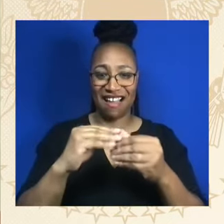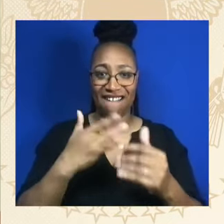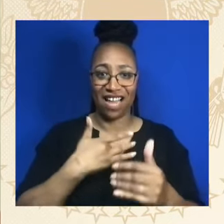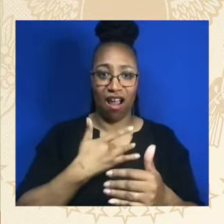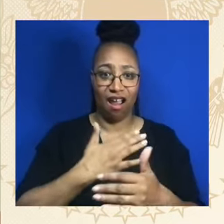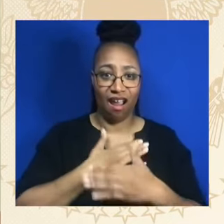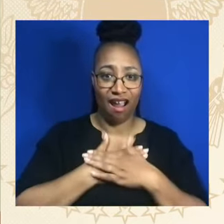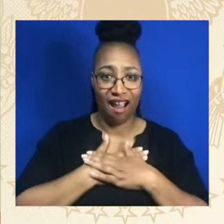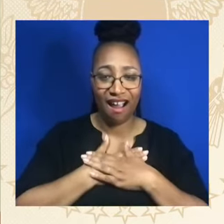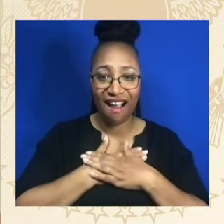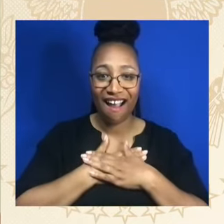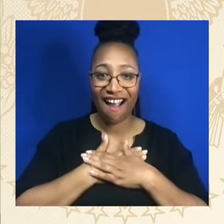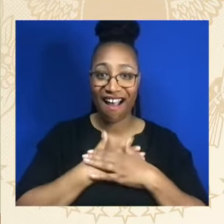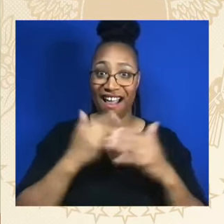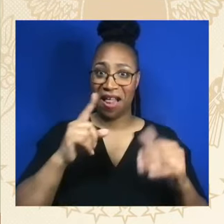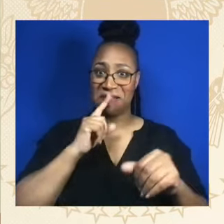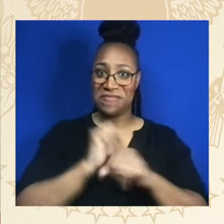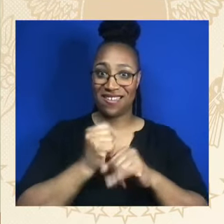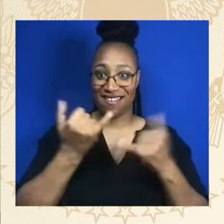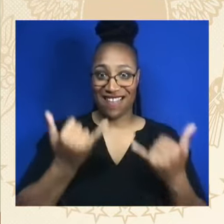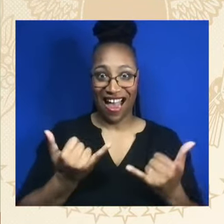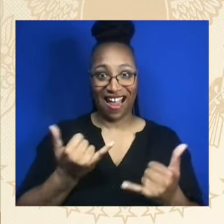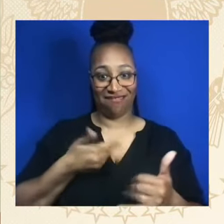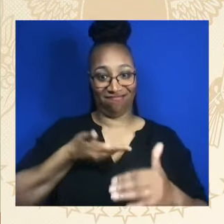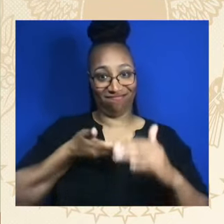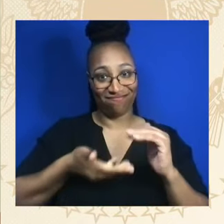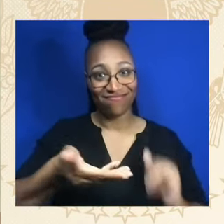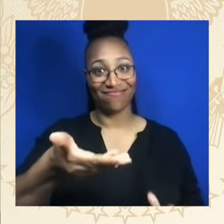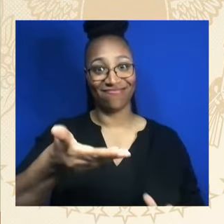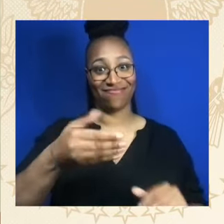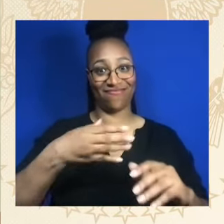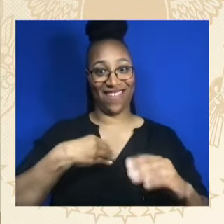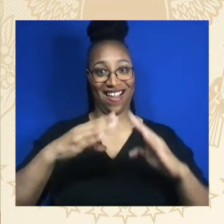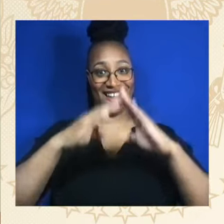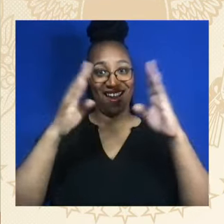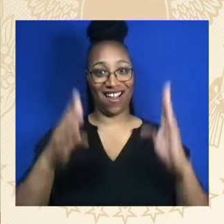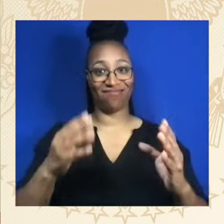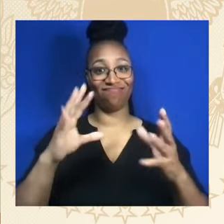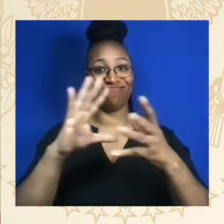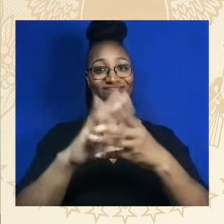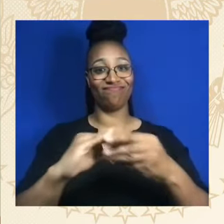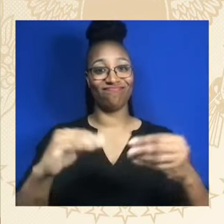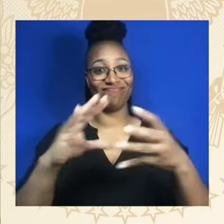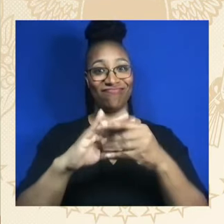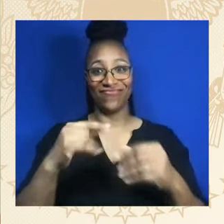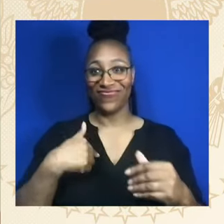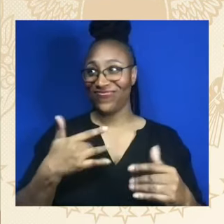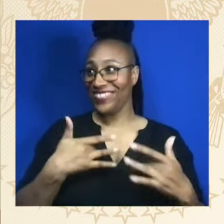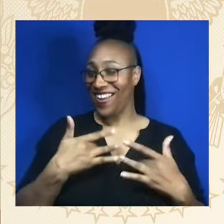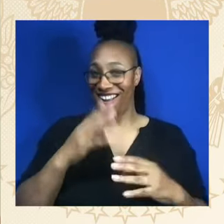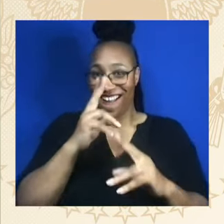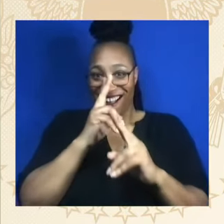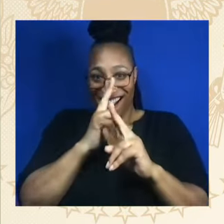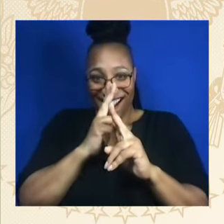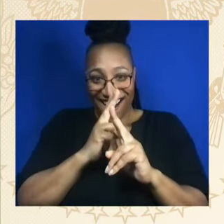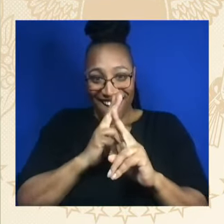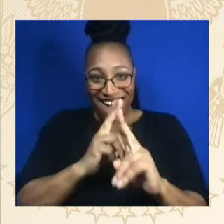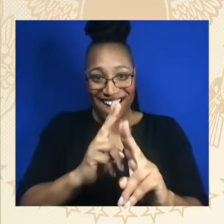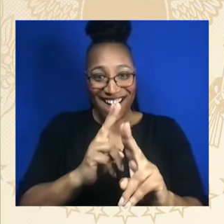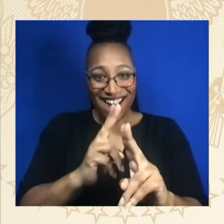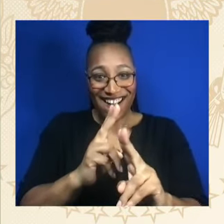And it is truly amazing to be here, especially with my mom. She instilled in me the values of hard work,